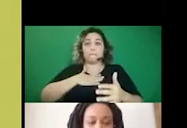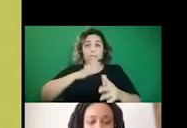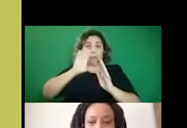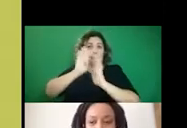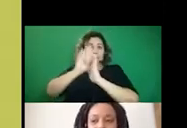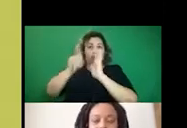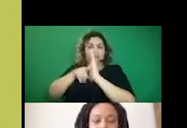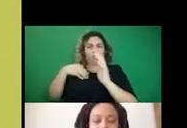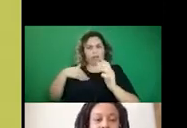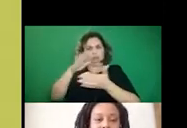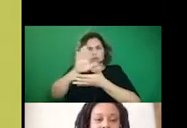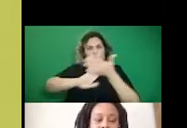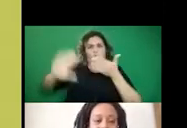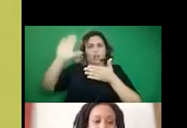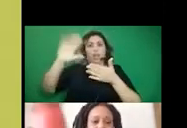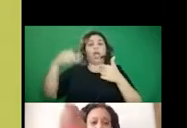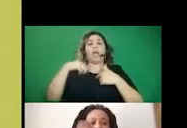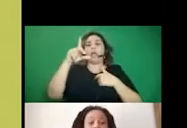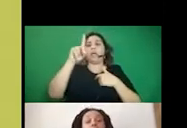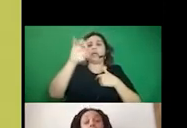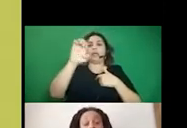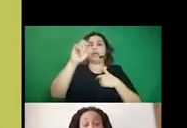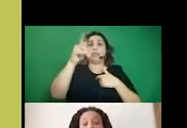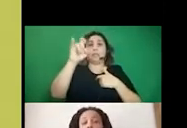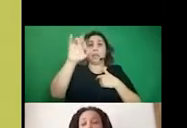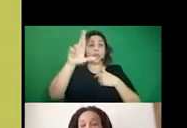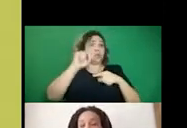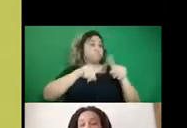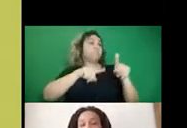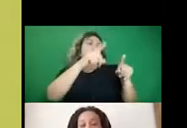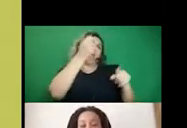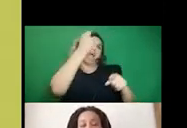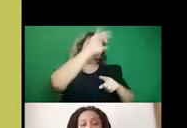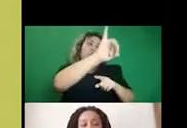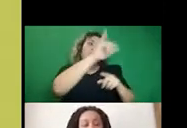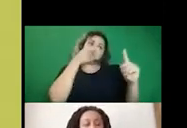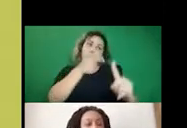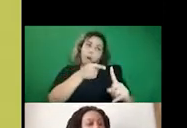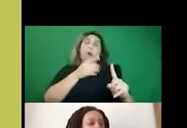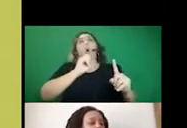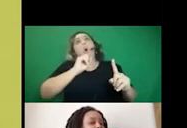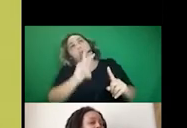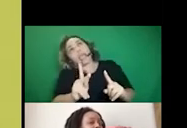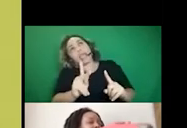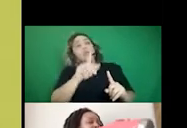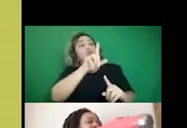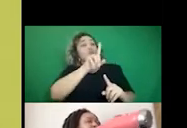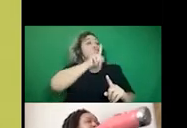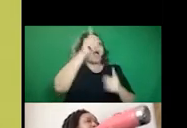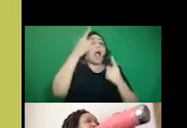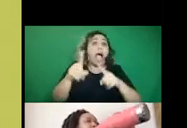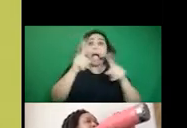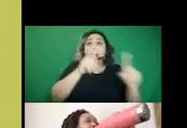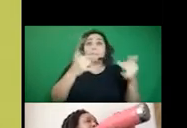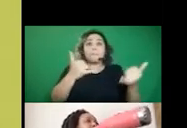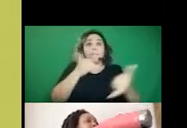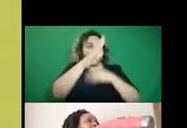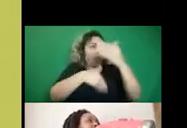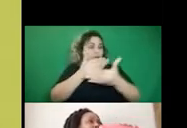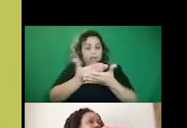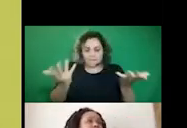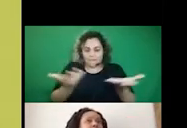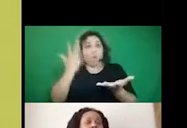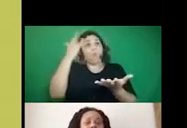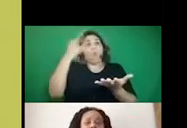in college, I was, I was a debater and stuff. Like if you can't agree on the reality in which you are having this